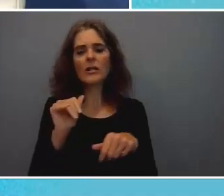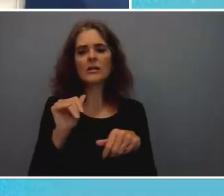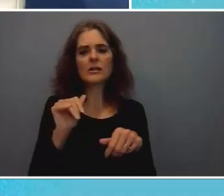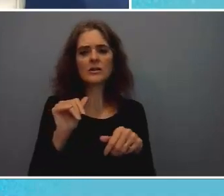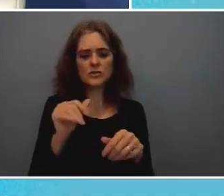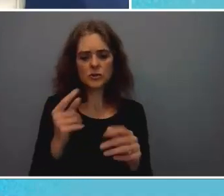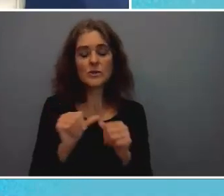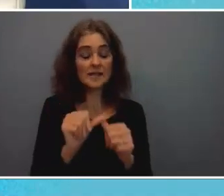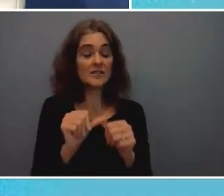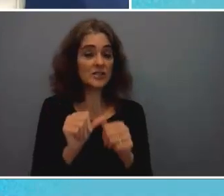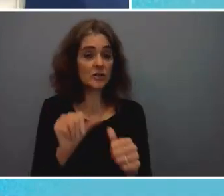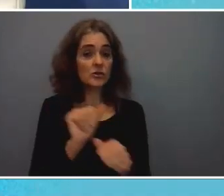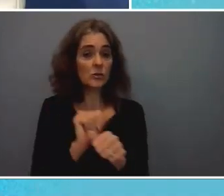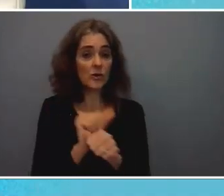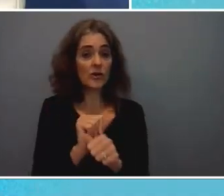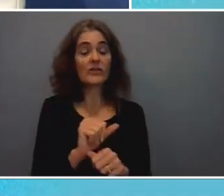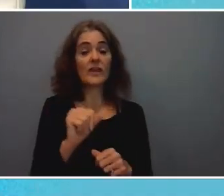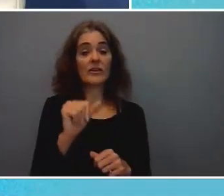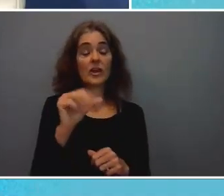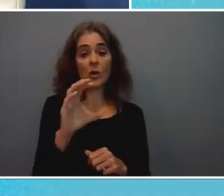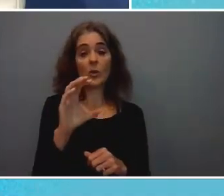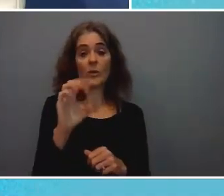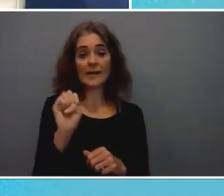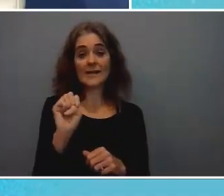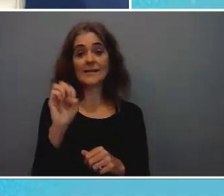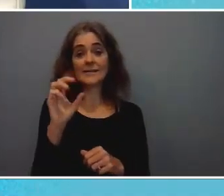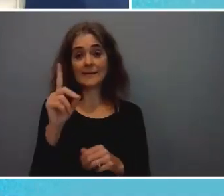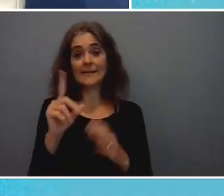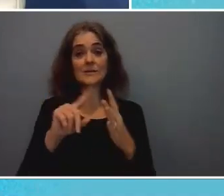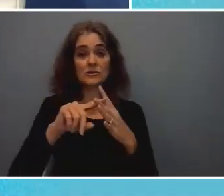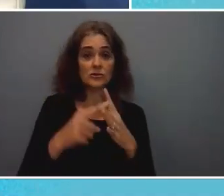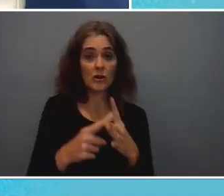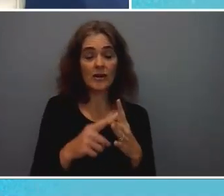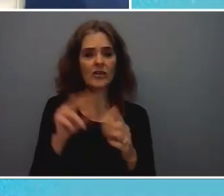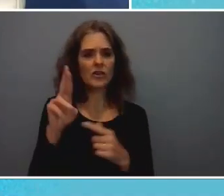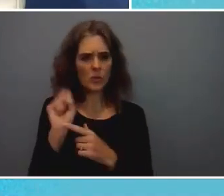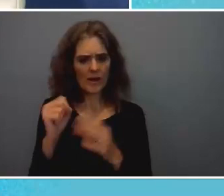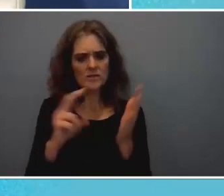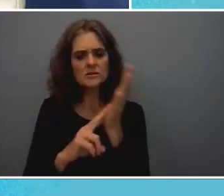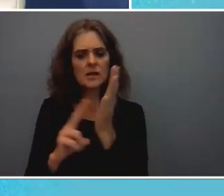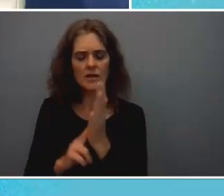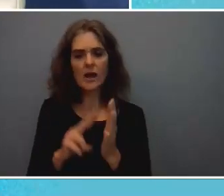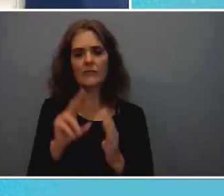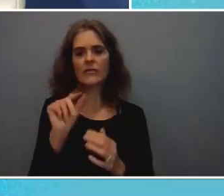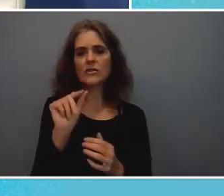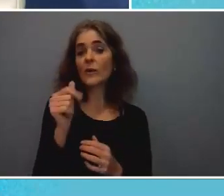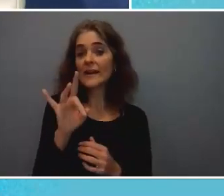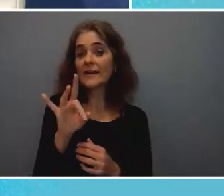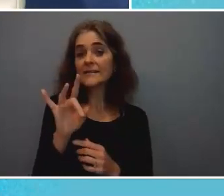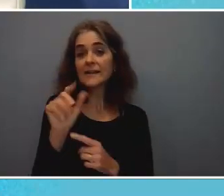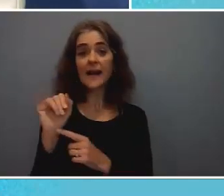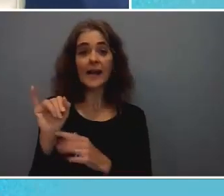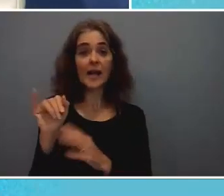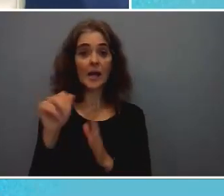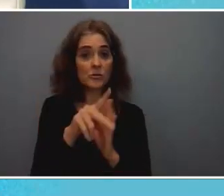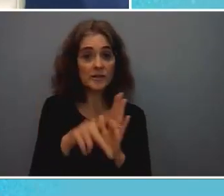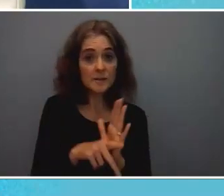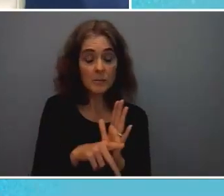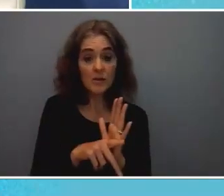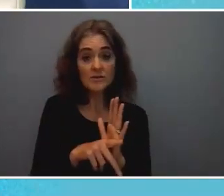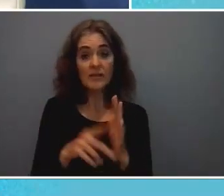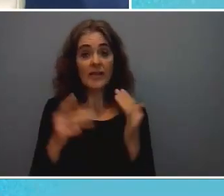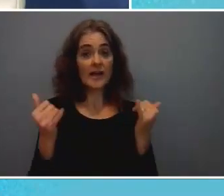kicked off several years ago the u.s was a signer on the 2018 ai principles that have now